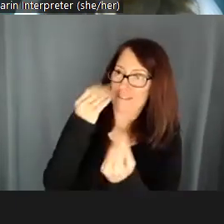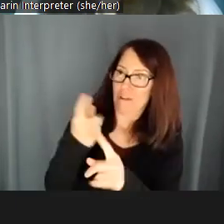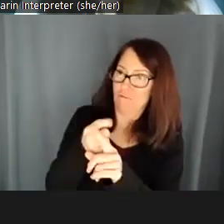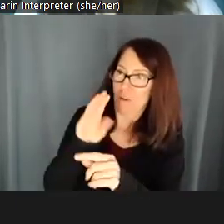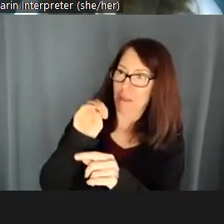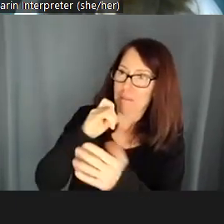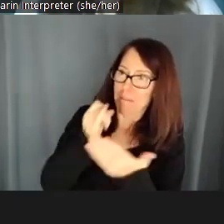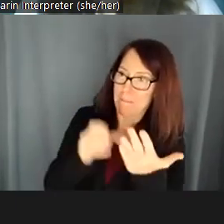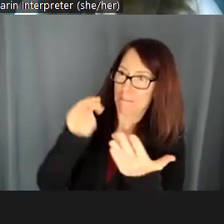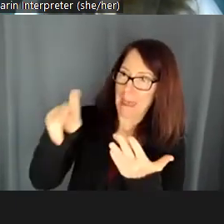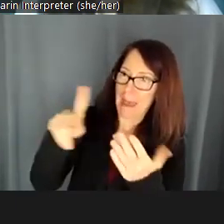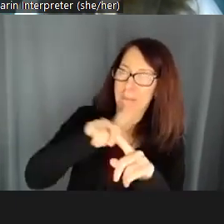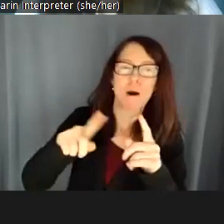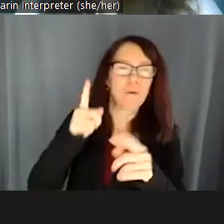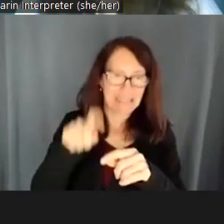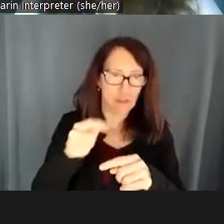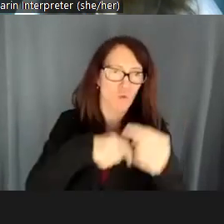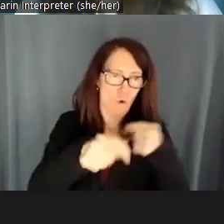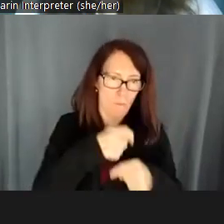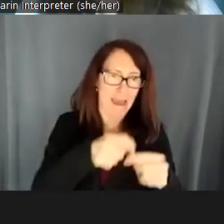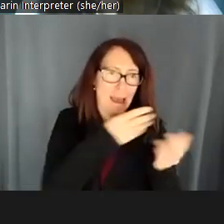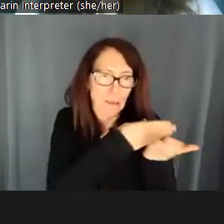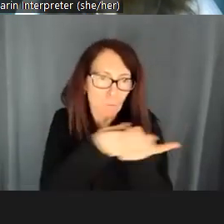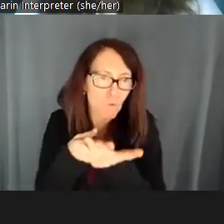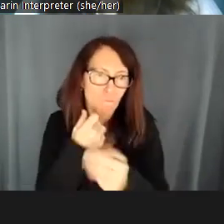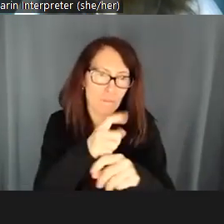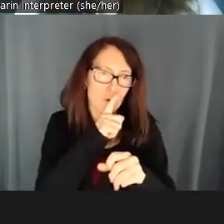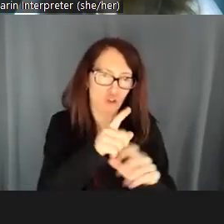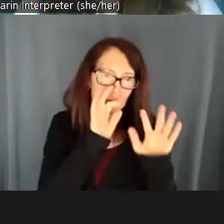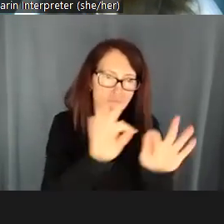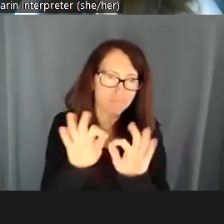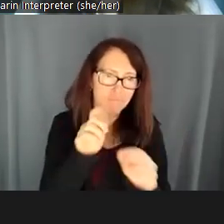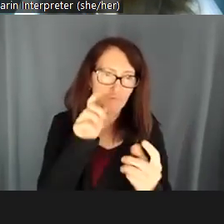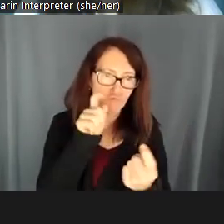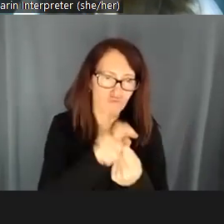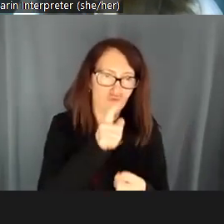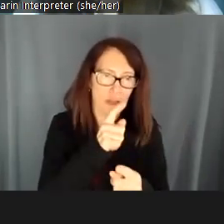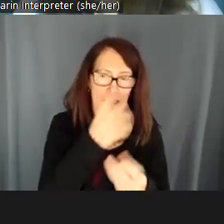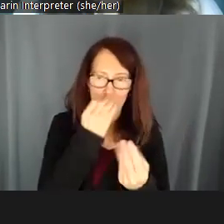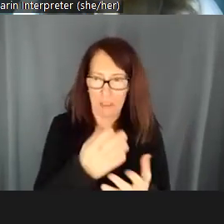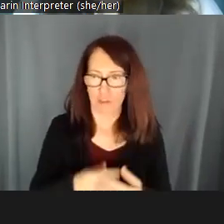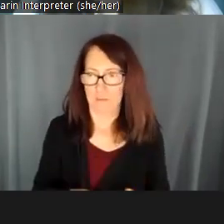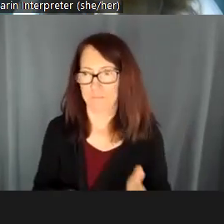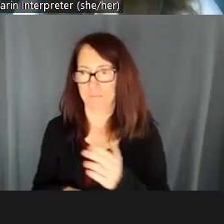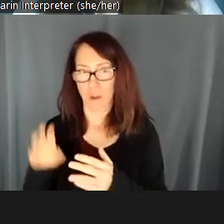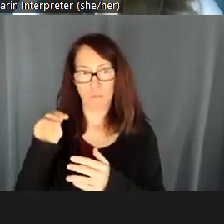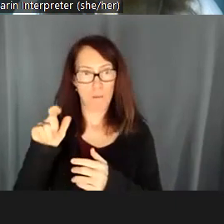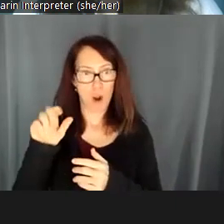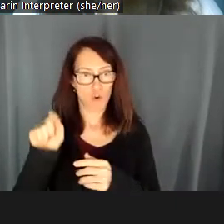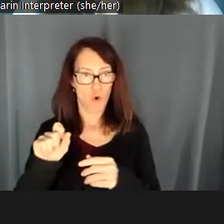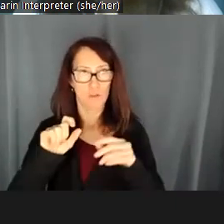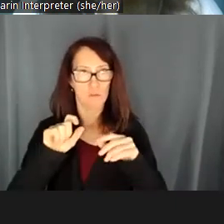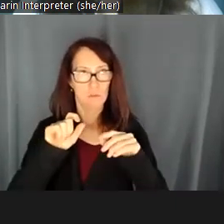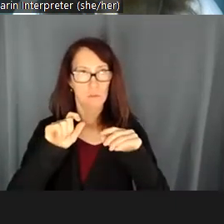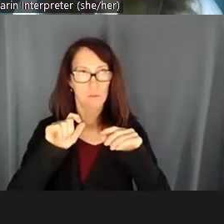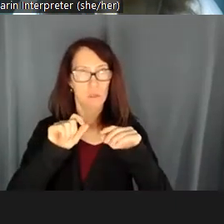So, okay, well, I have a different, I have a different understanding of how that works. The data is available at the block group level for the